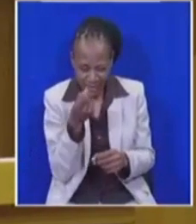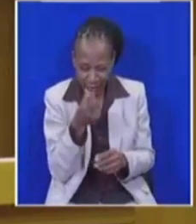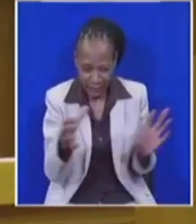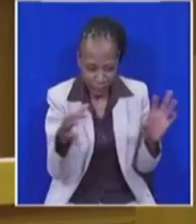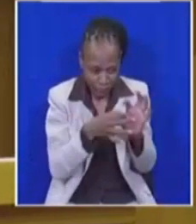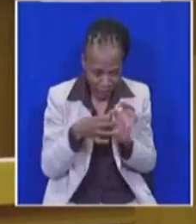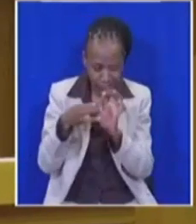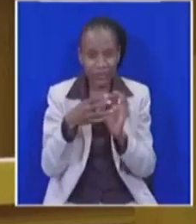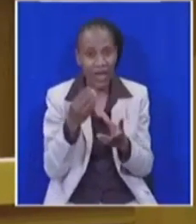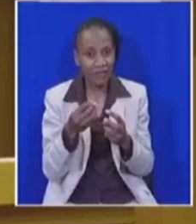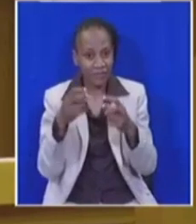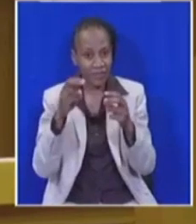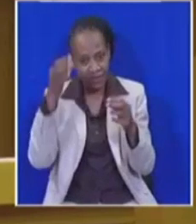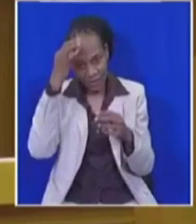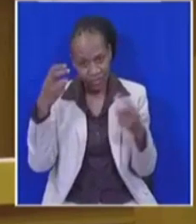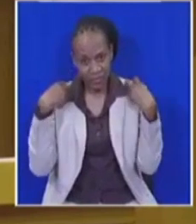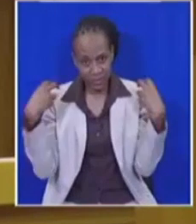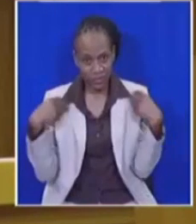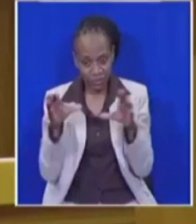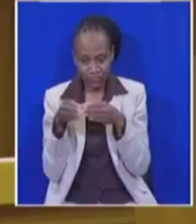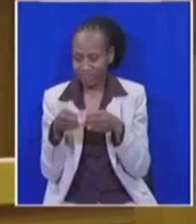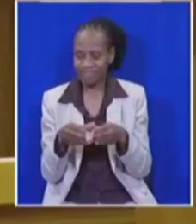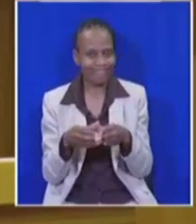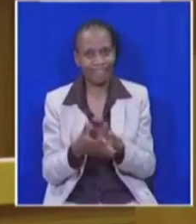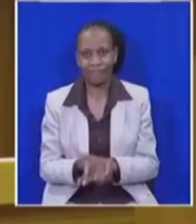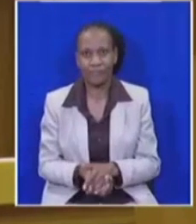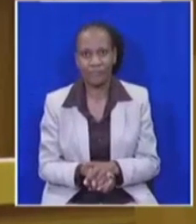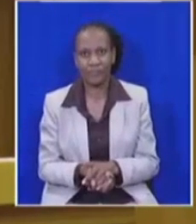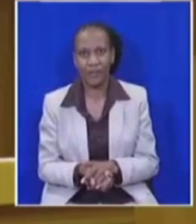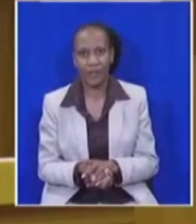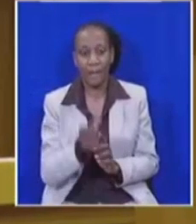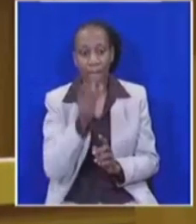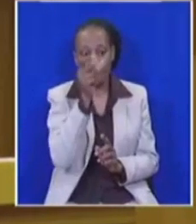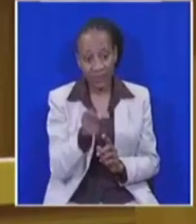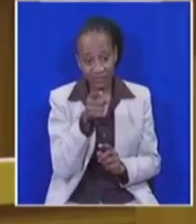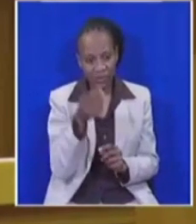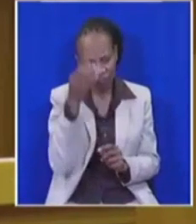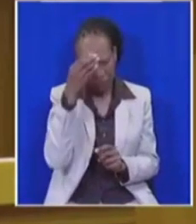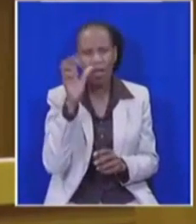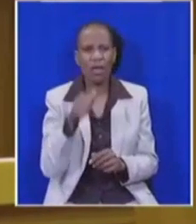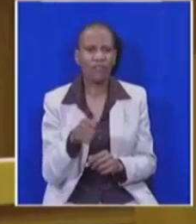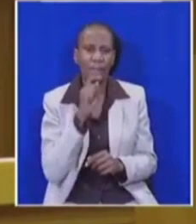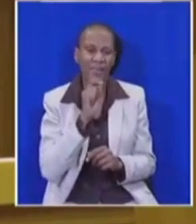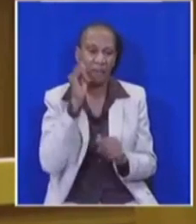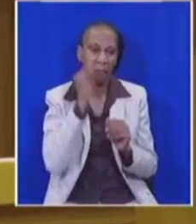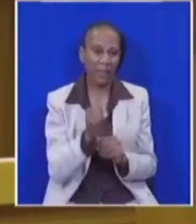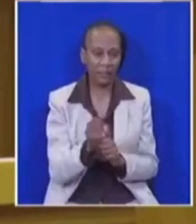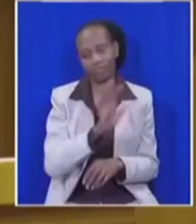connected to the State Security Agency. While this does not make Ms. Mkobani the worst candidate, it does not make her the best candidate either.